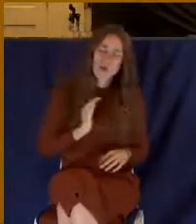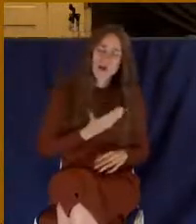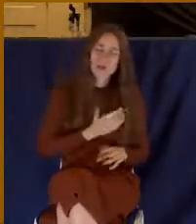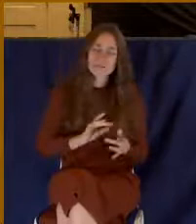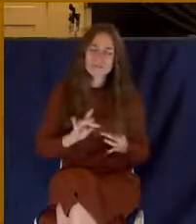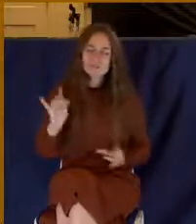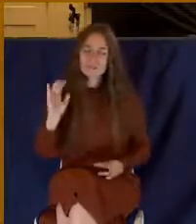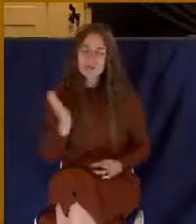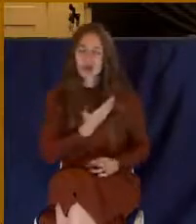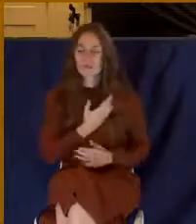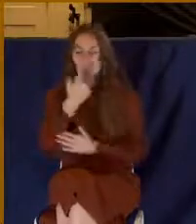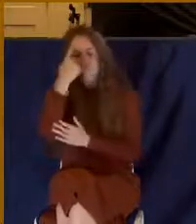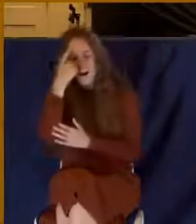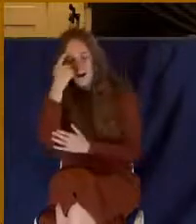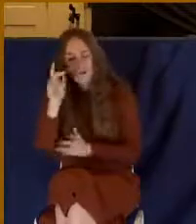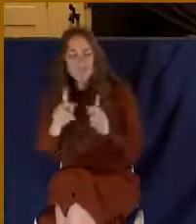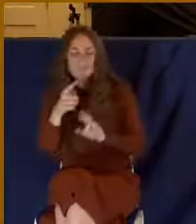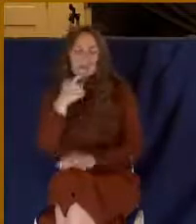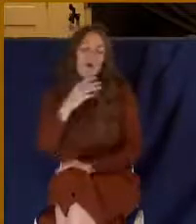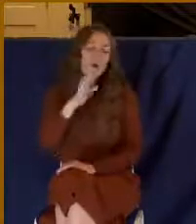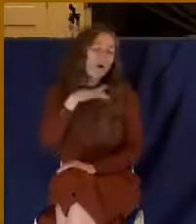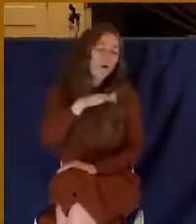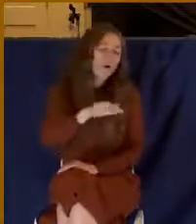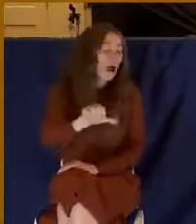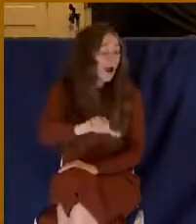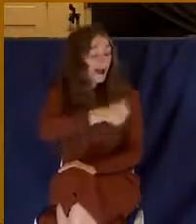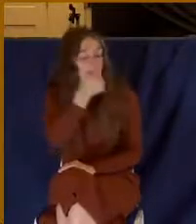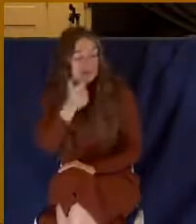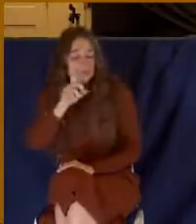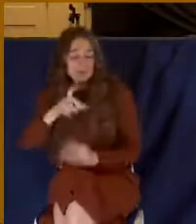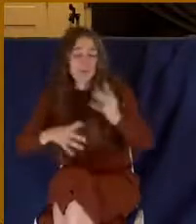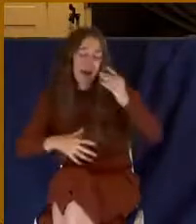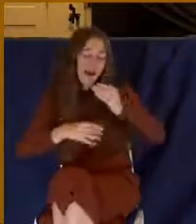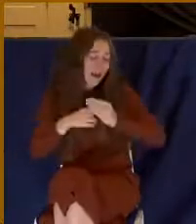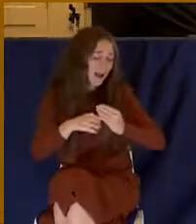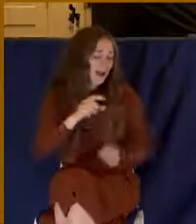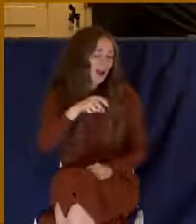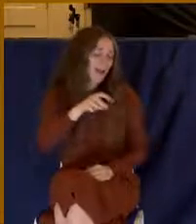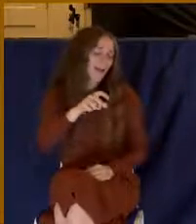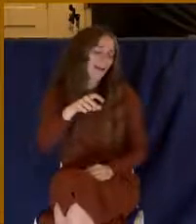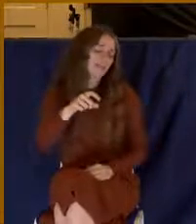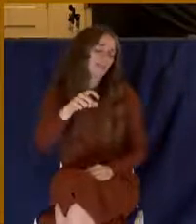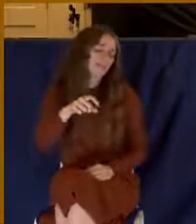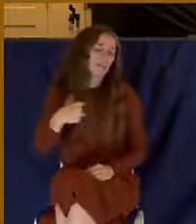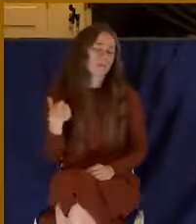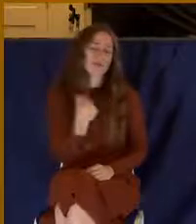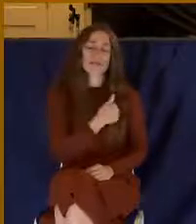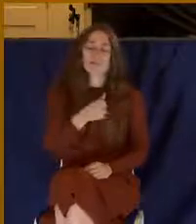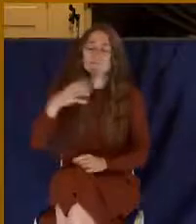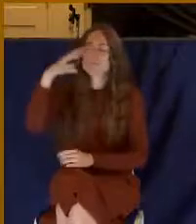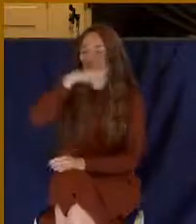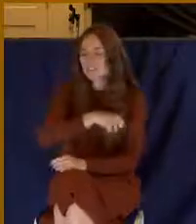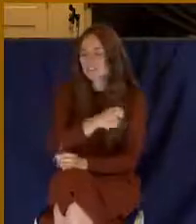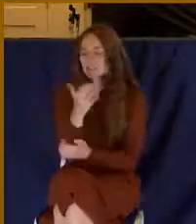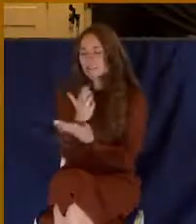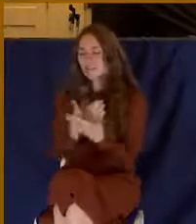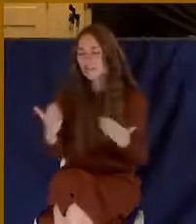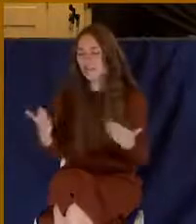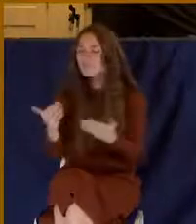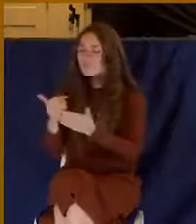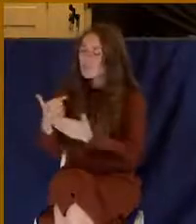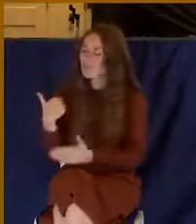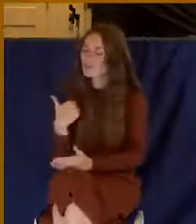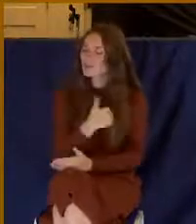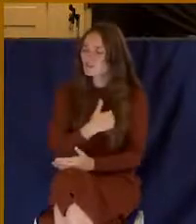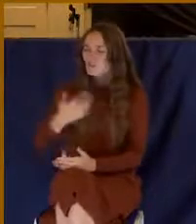mind, our emotions, that there's something else that we're missing. Help us to see these